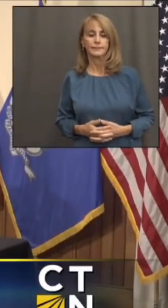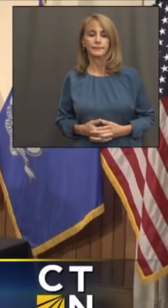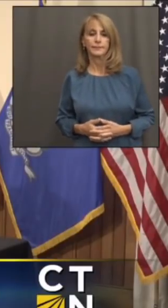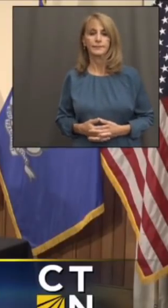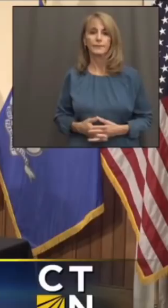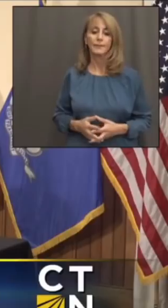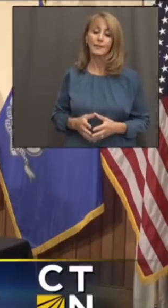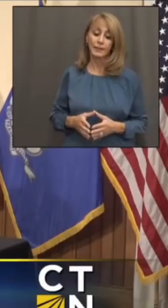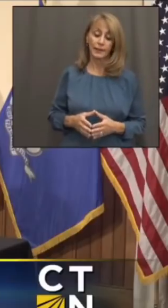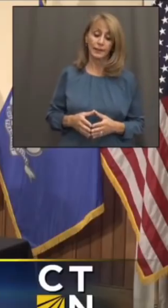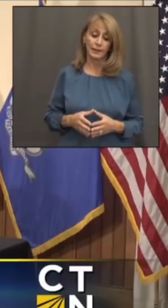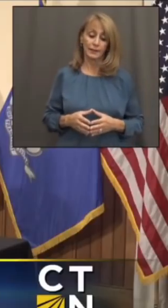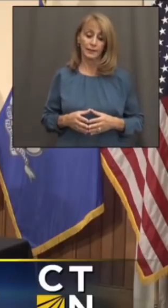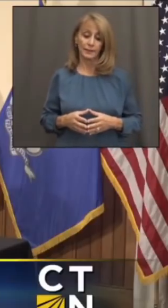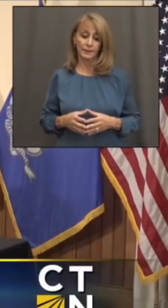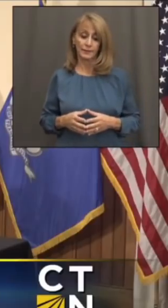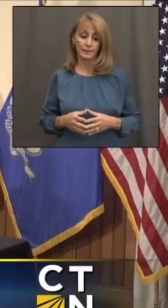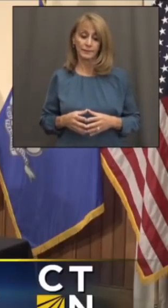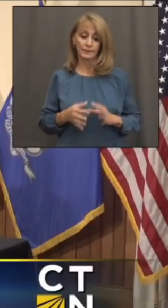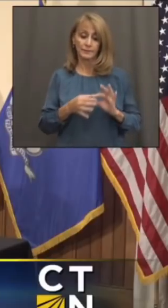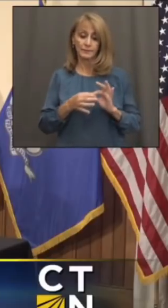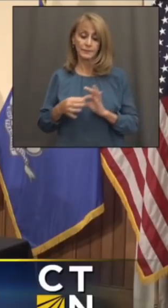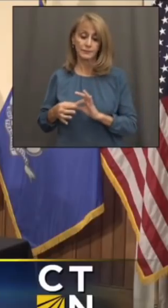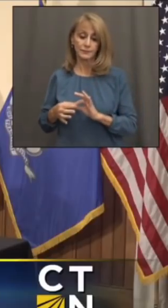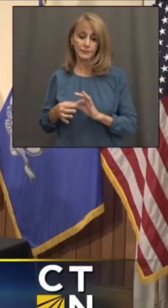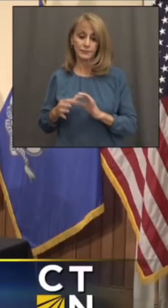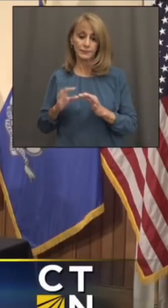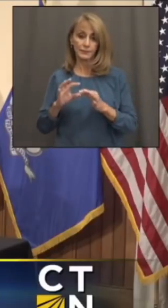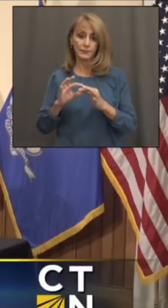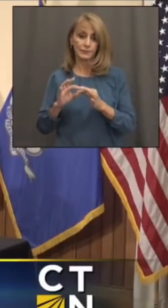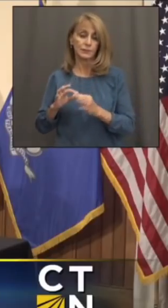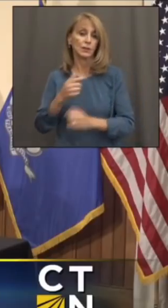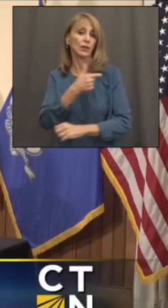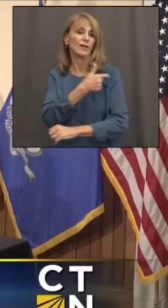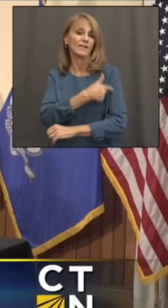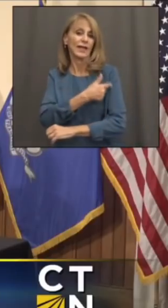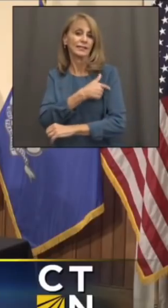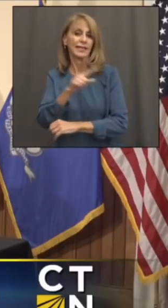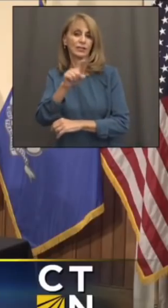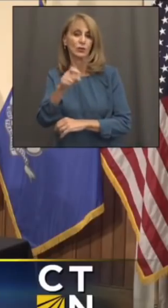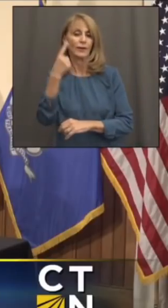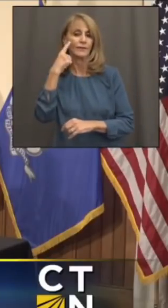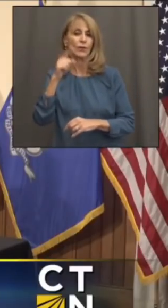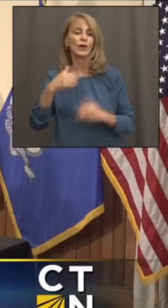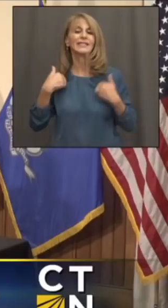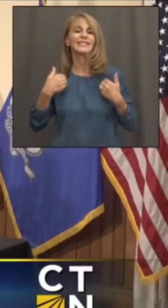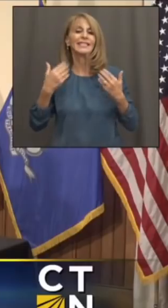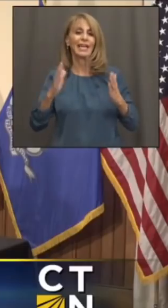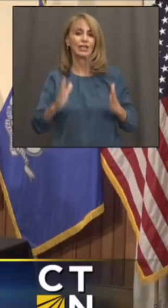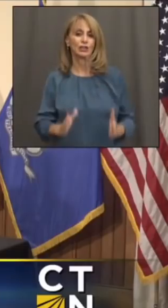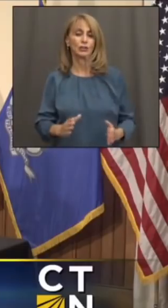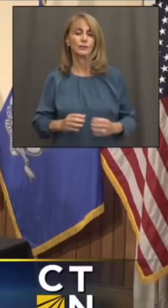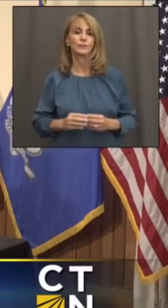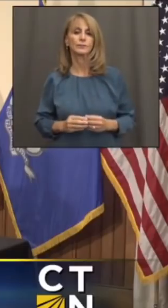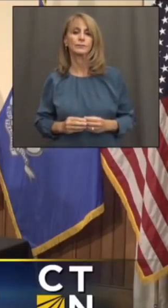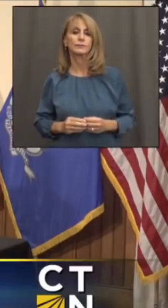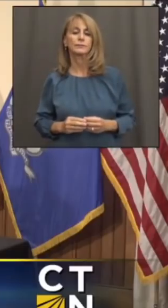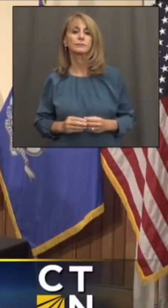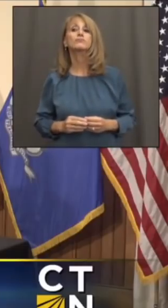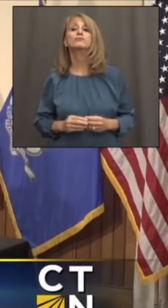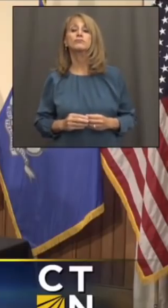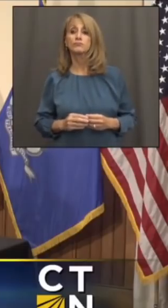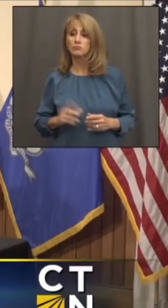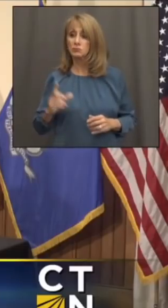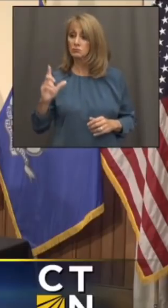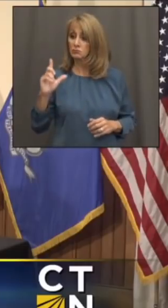Hi, I wanted to follow up on Sue's questions about vaccinations for children, for teenagers. When that is eventually